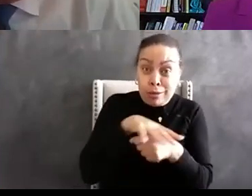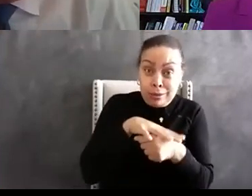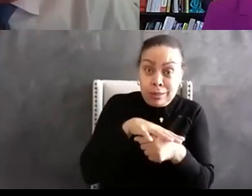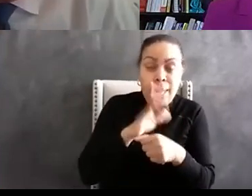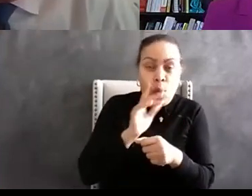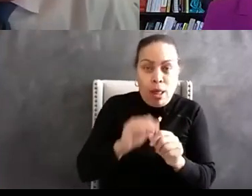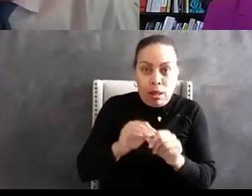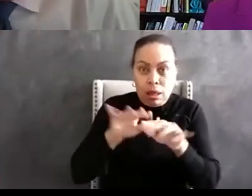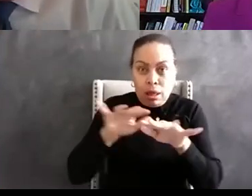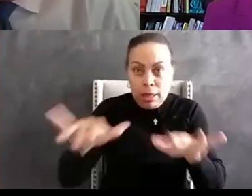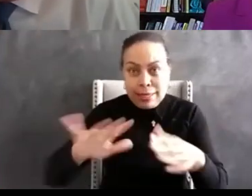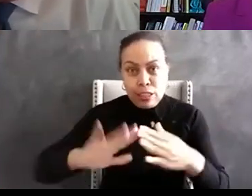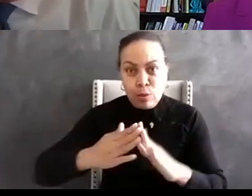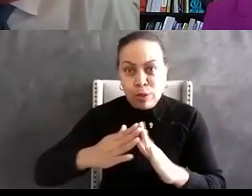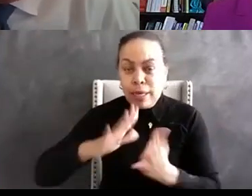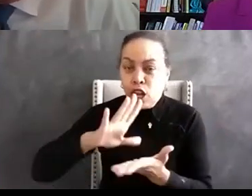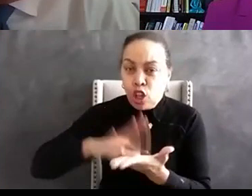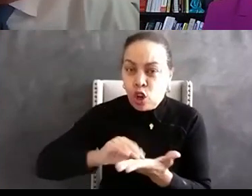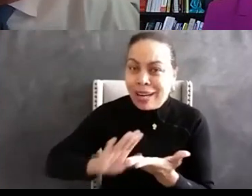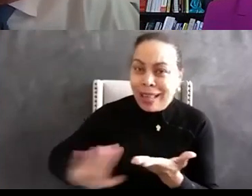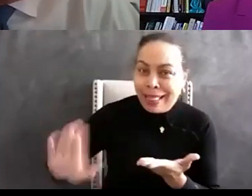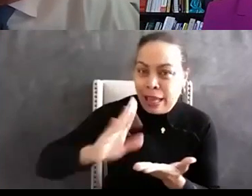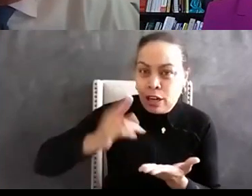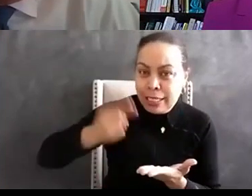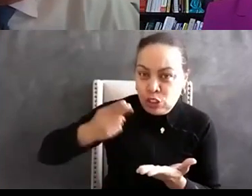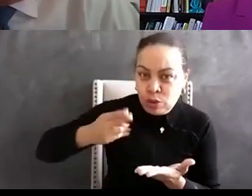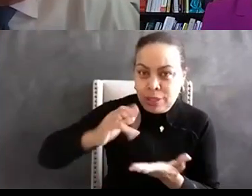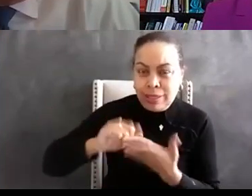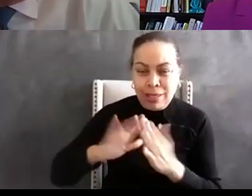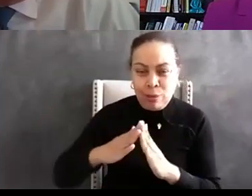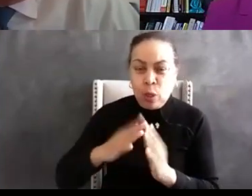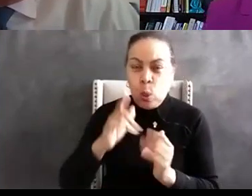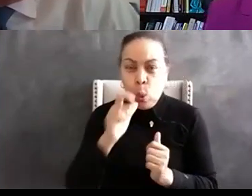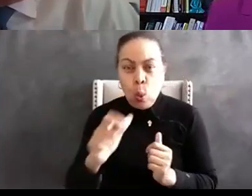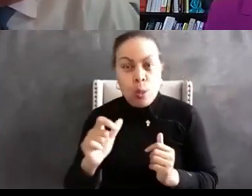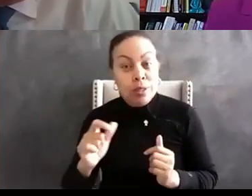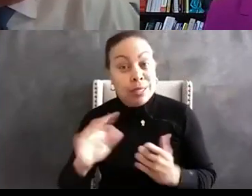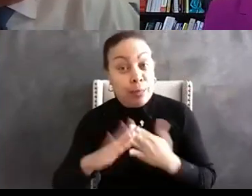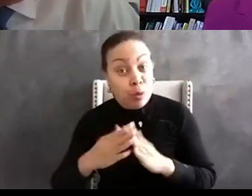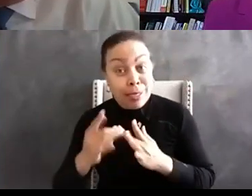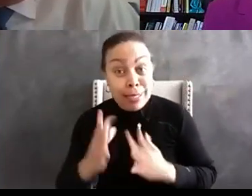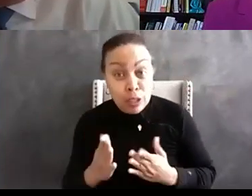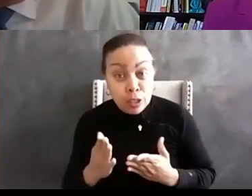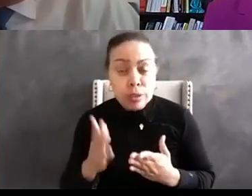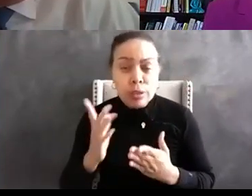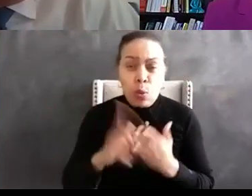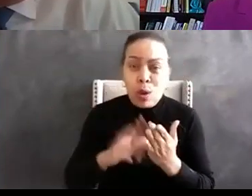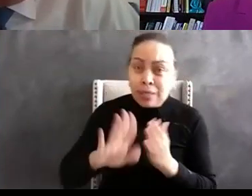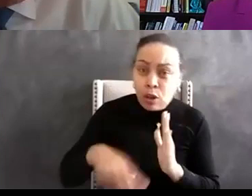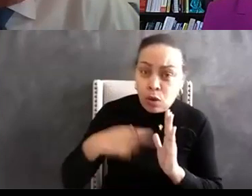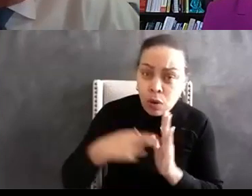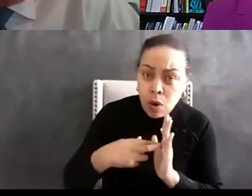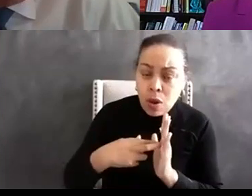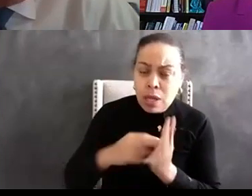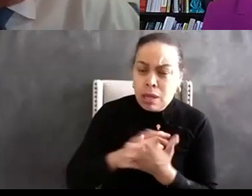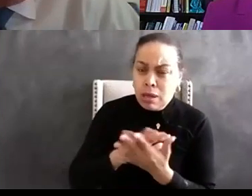community and learn about the history of that community and who's there and who are the informal leaders and what is it they do um and and how do